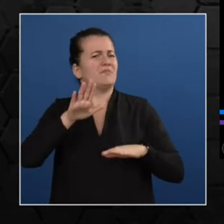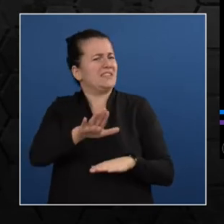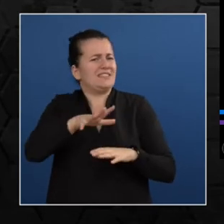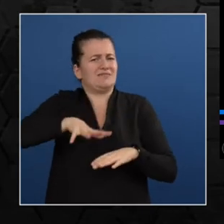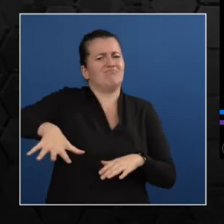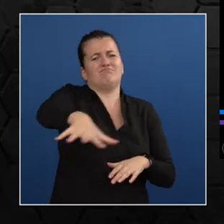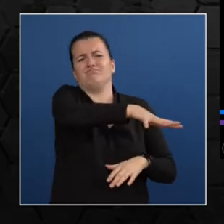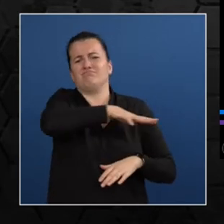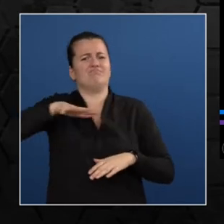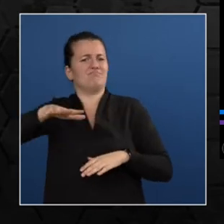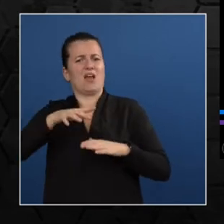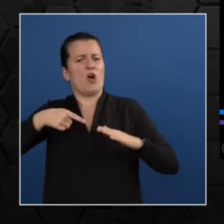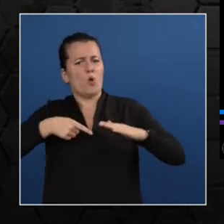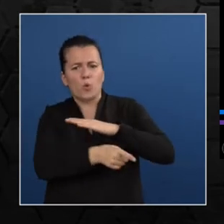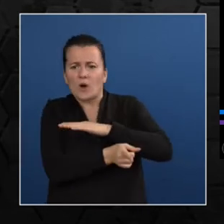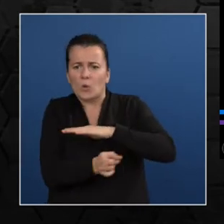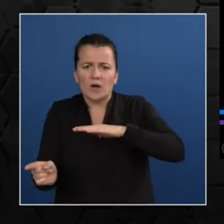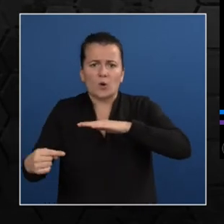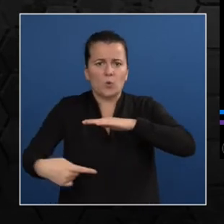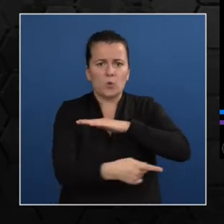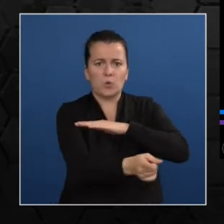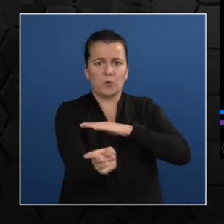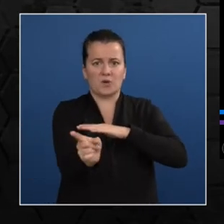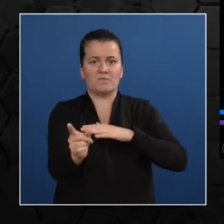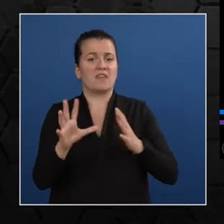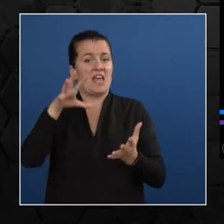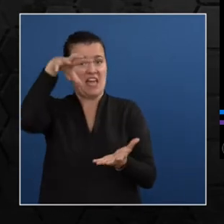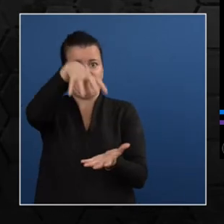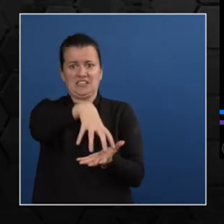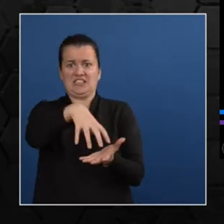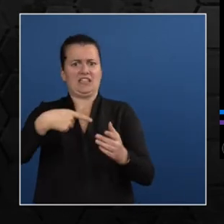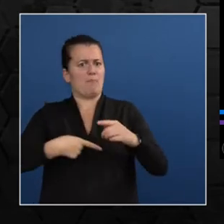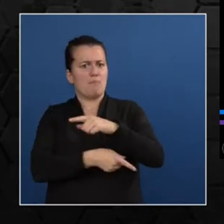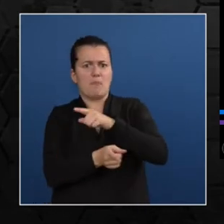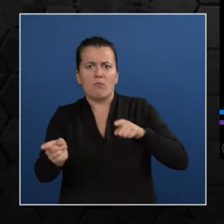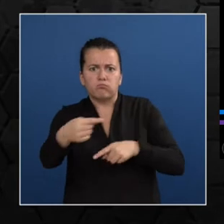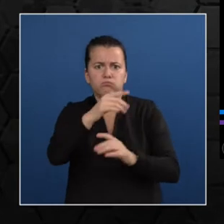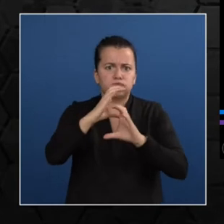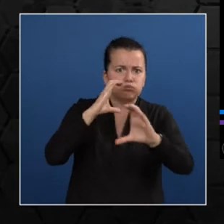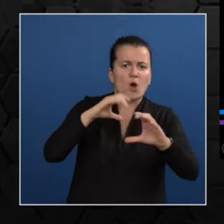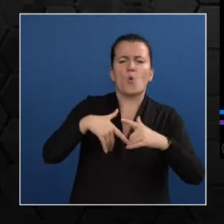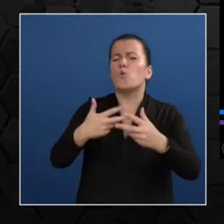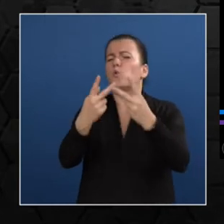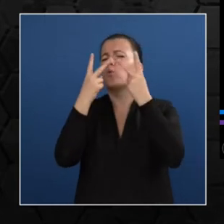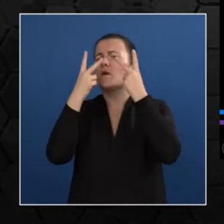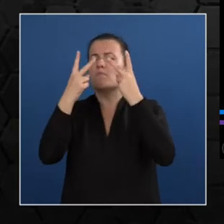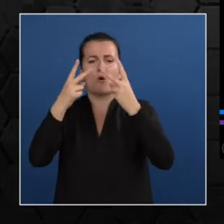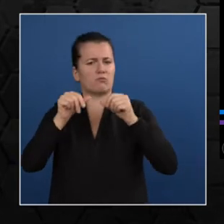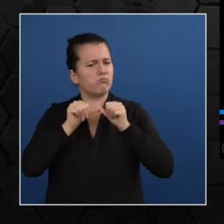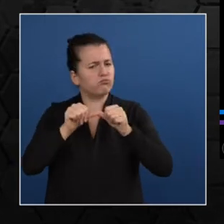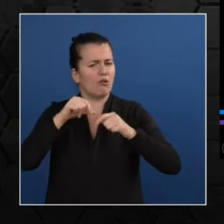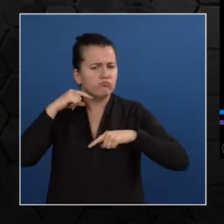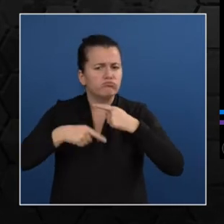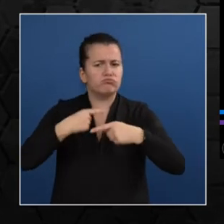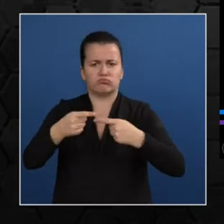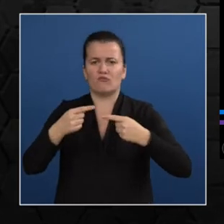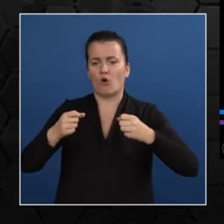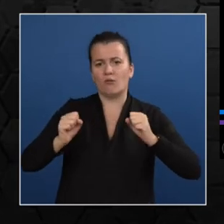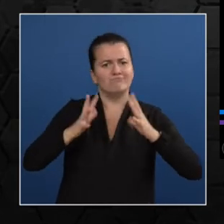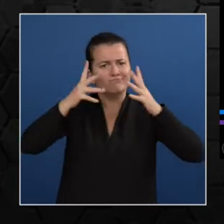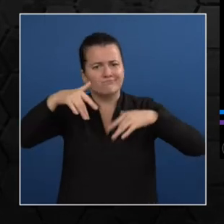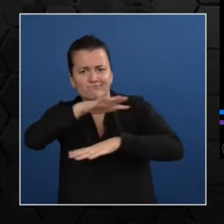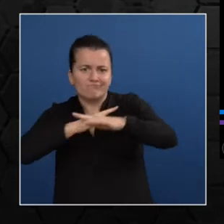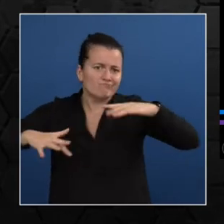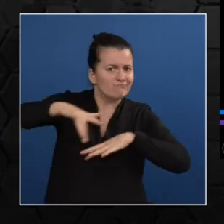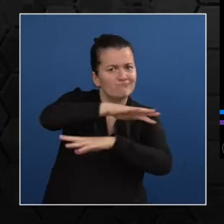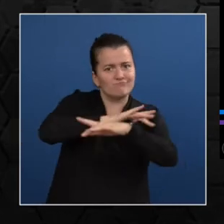transport can be said to be the lifeline of any sustainable city. Public transport has numerous advantages that it poses to passengers, to the